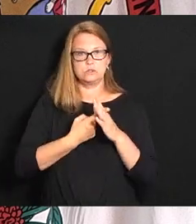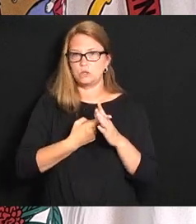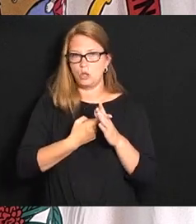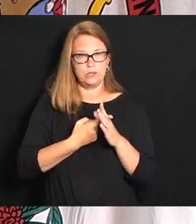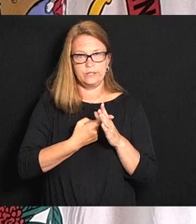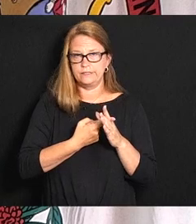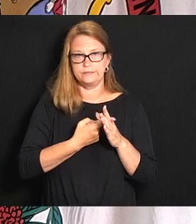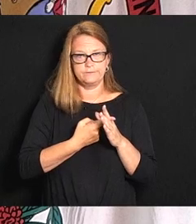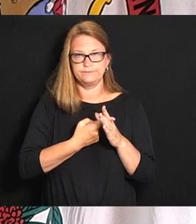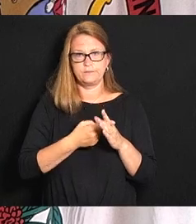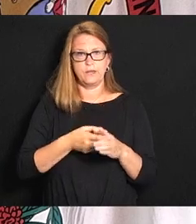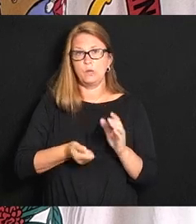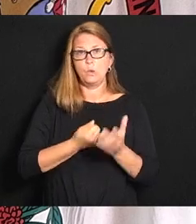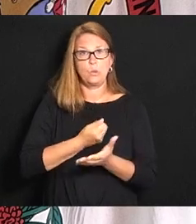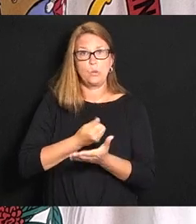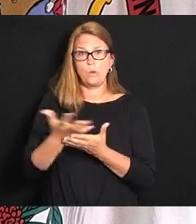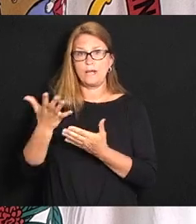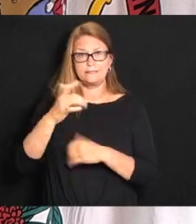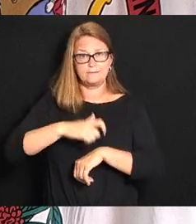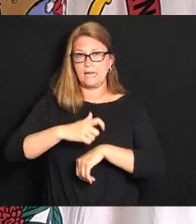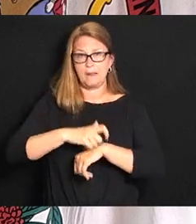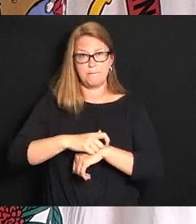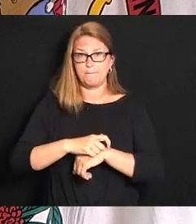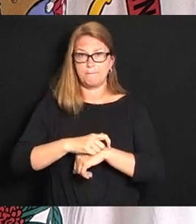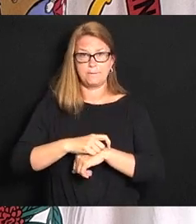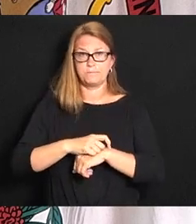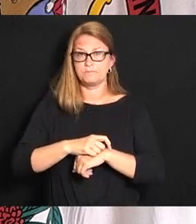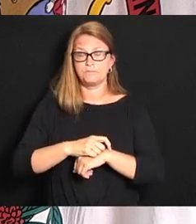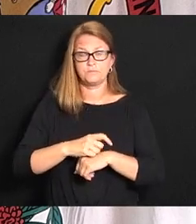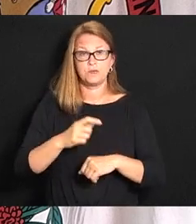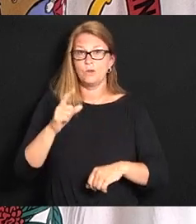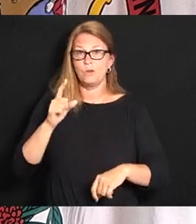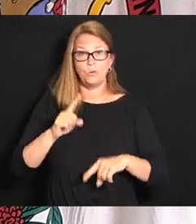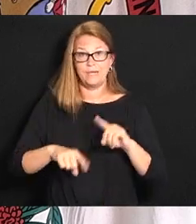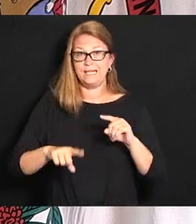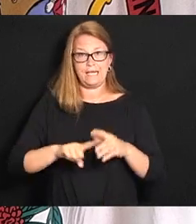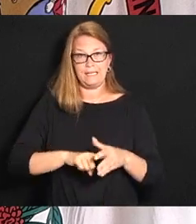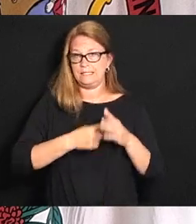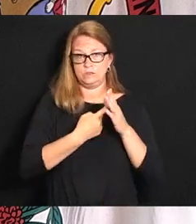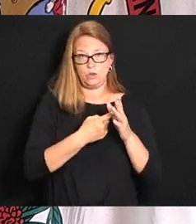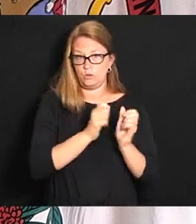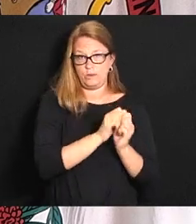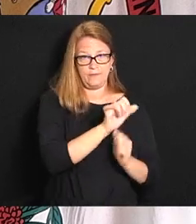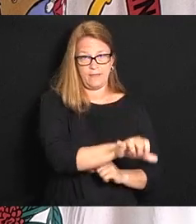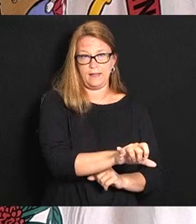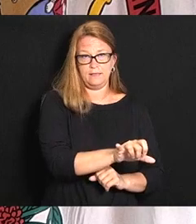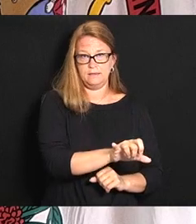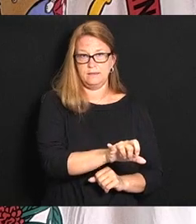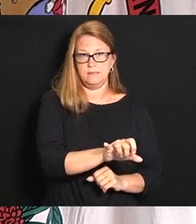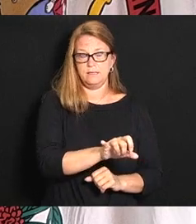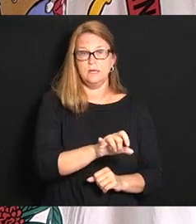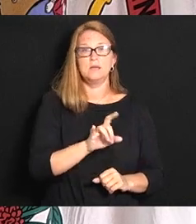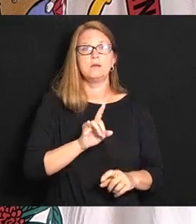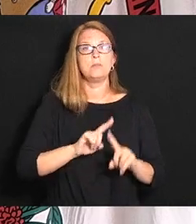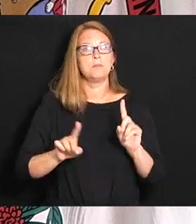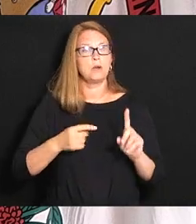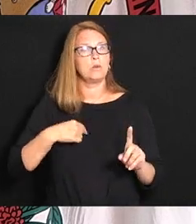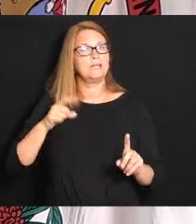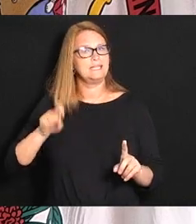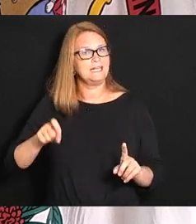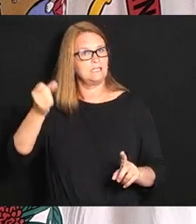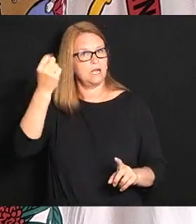breath and time we will not get to first base we better we better get at